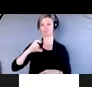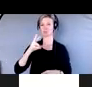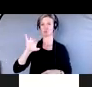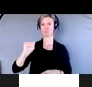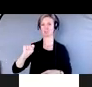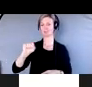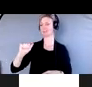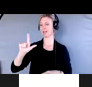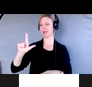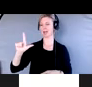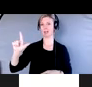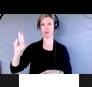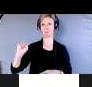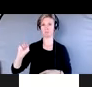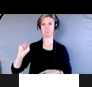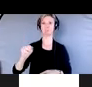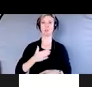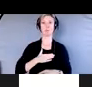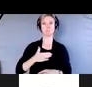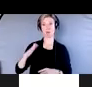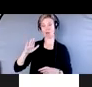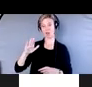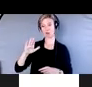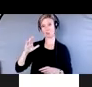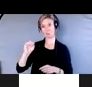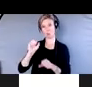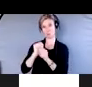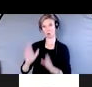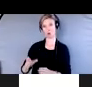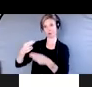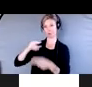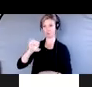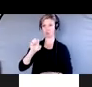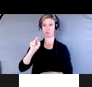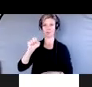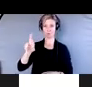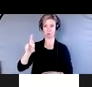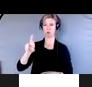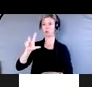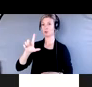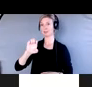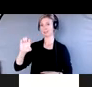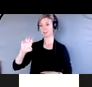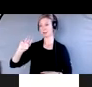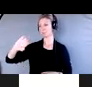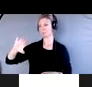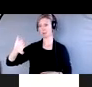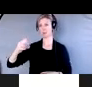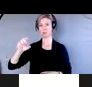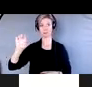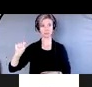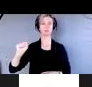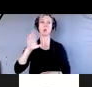here together with my colleague, Jen Lee Michaels. I'm going to talk to you a little bit about why a trusted contact person matters.